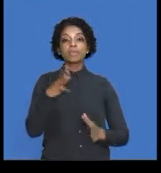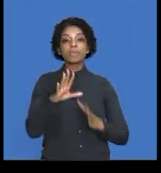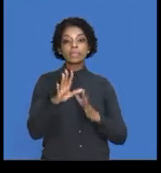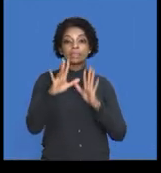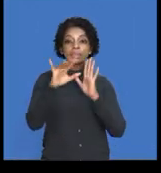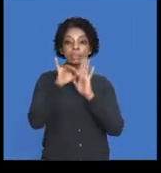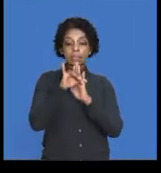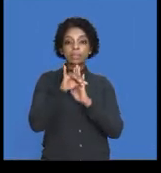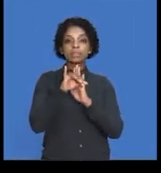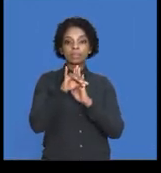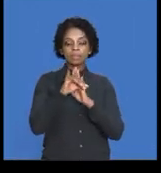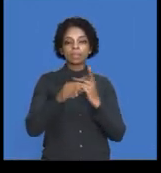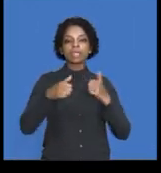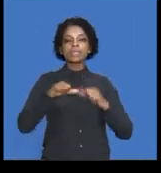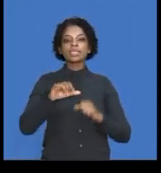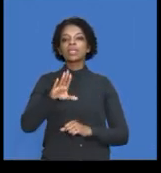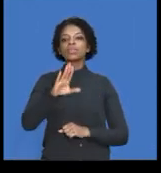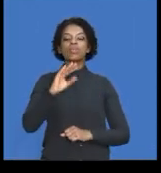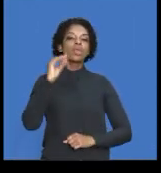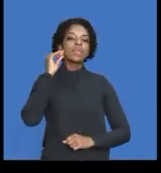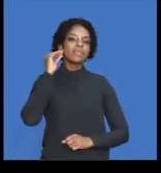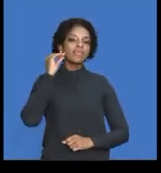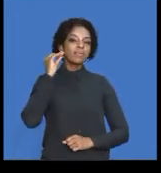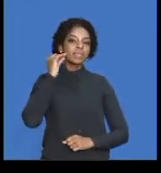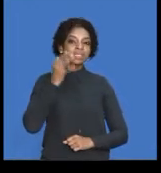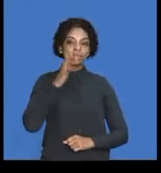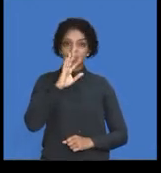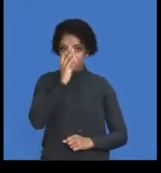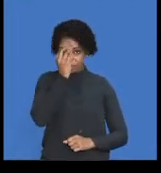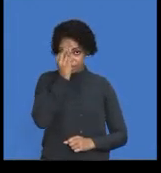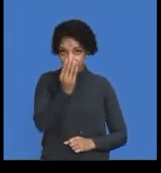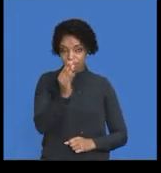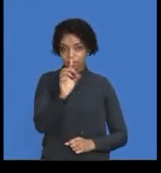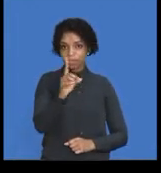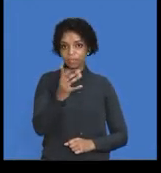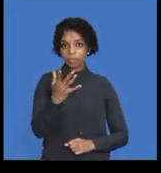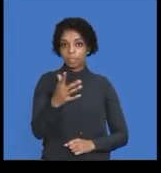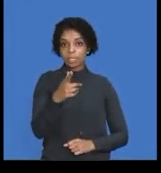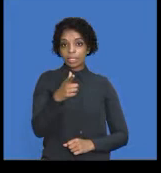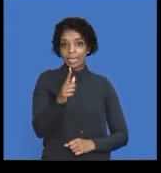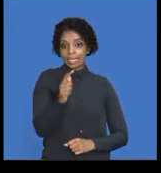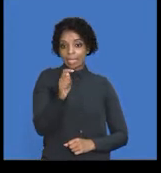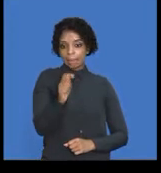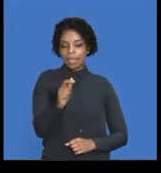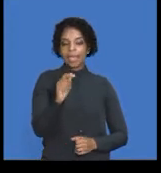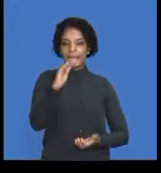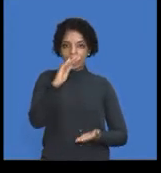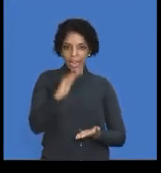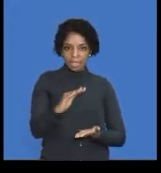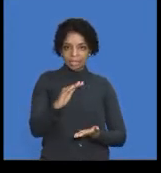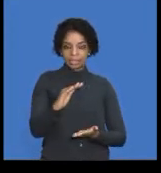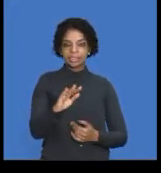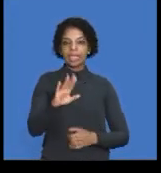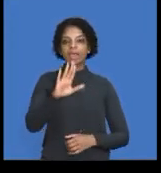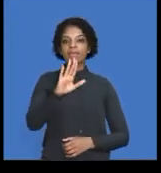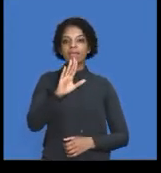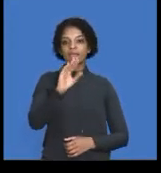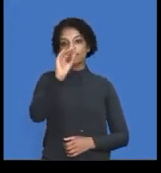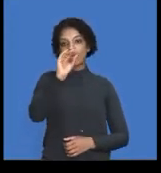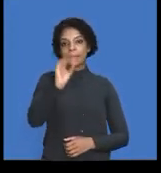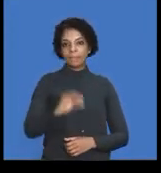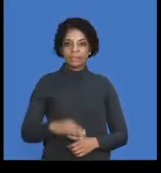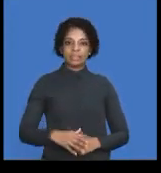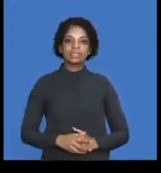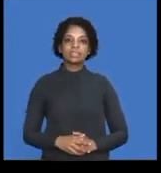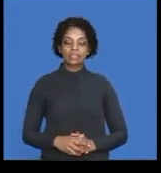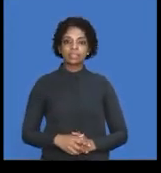told in your information that debtors pay you less 5%. That means